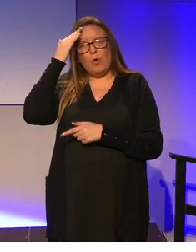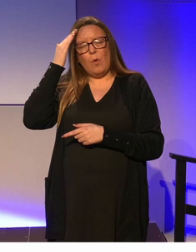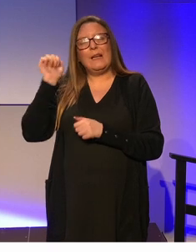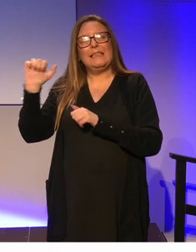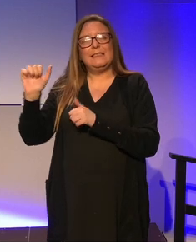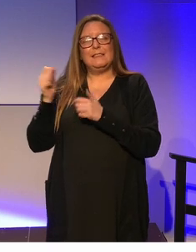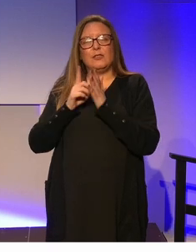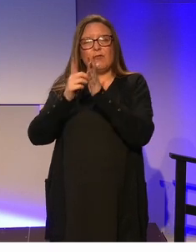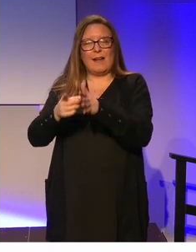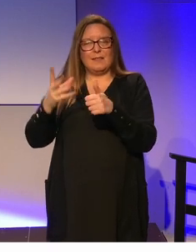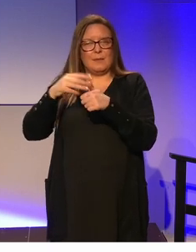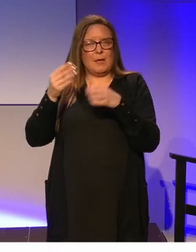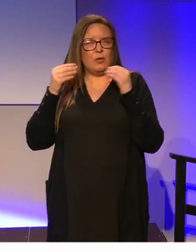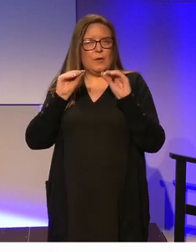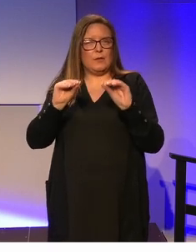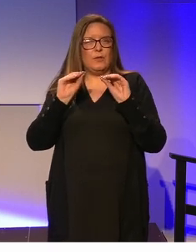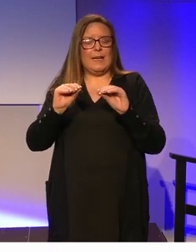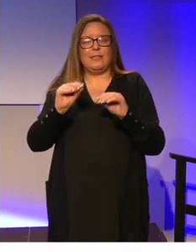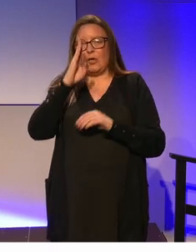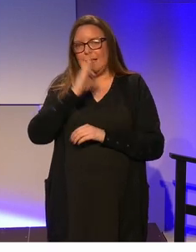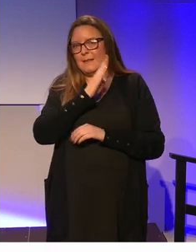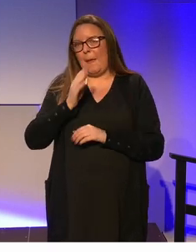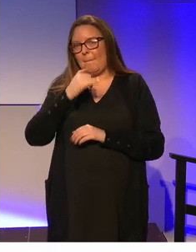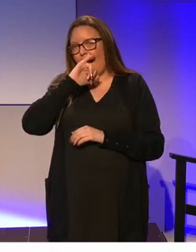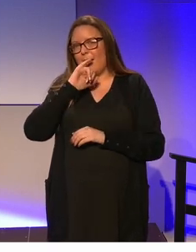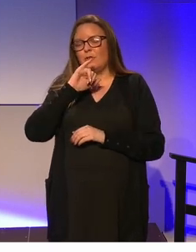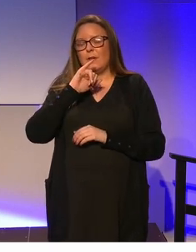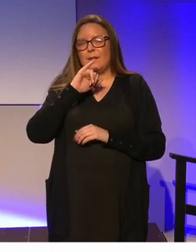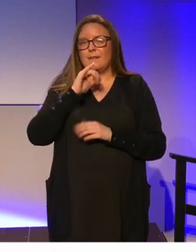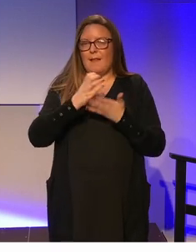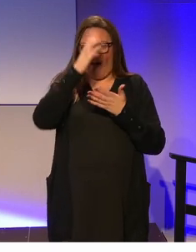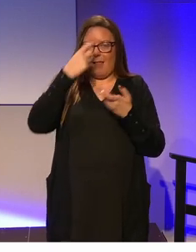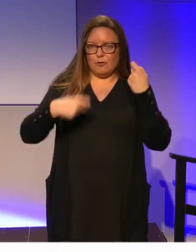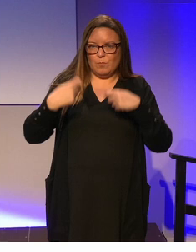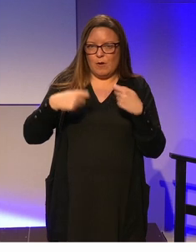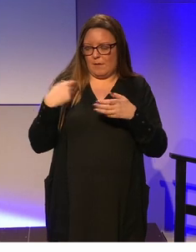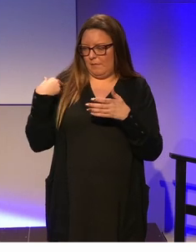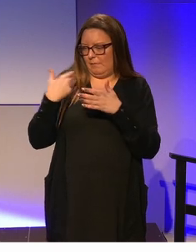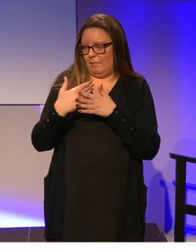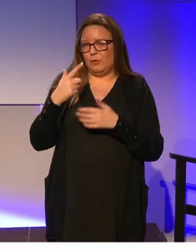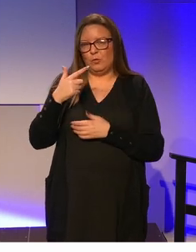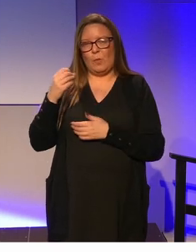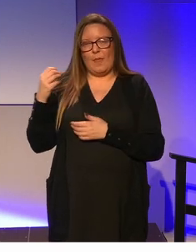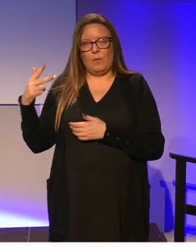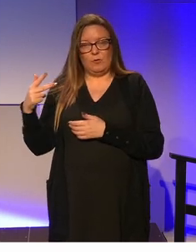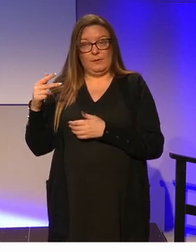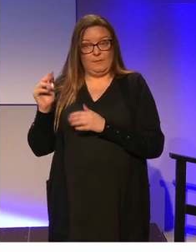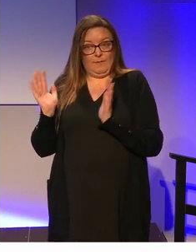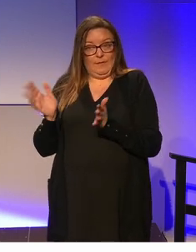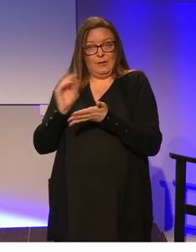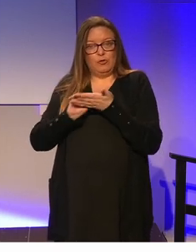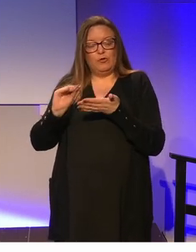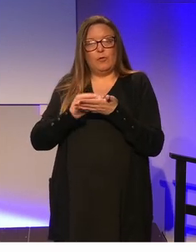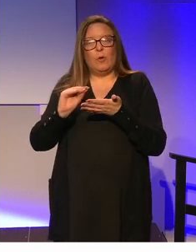special education at St. Patrick's College Drumcondra for up until 2003 and he wrote in